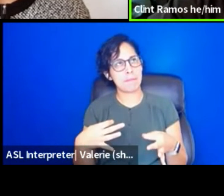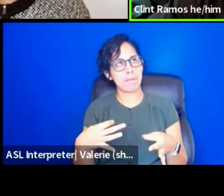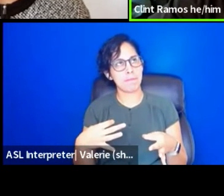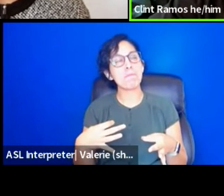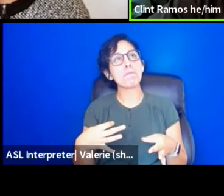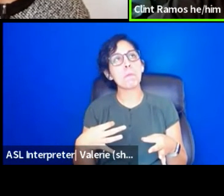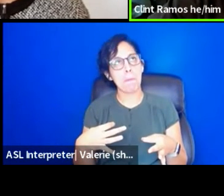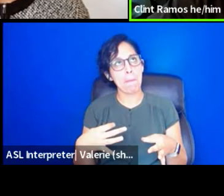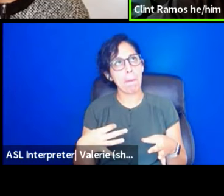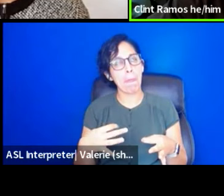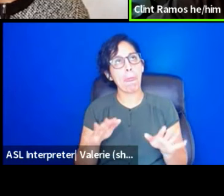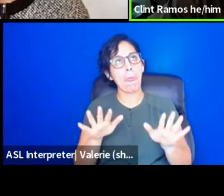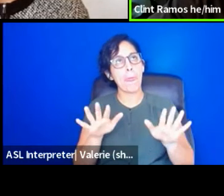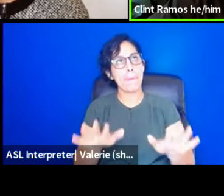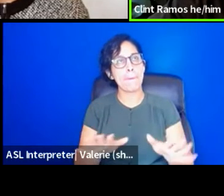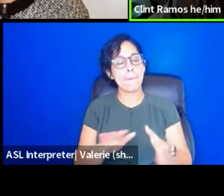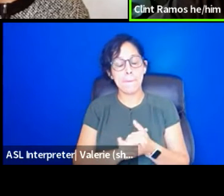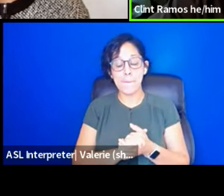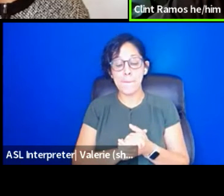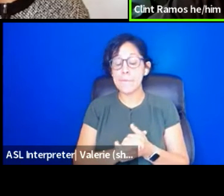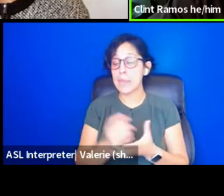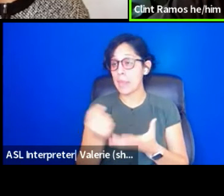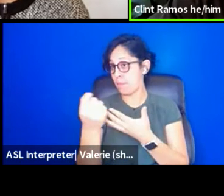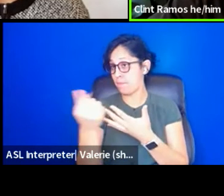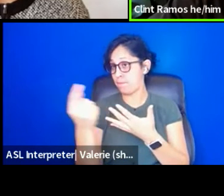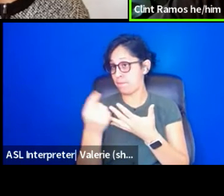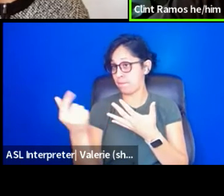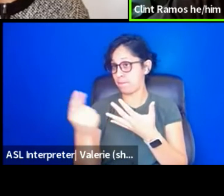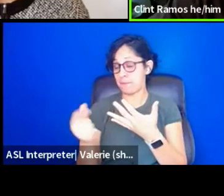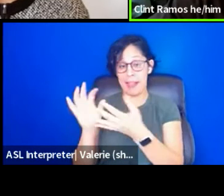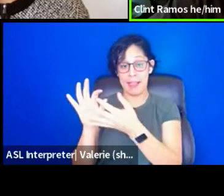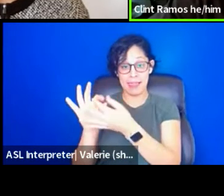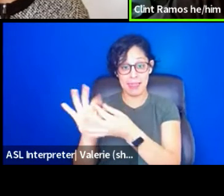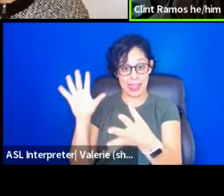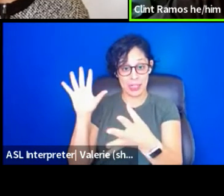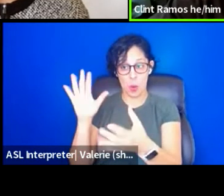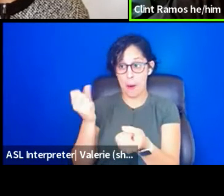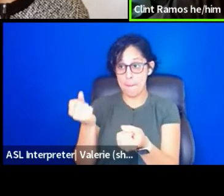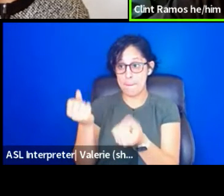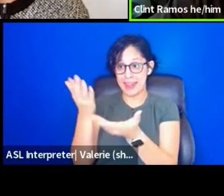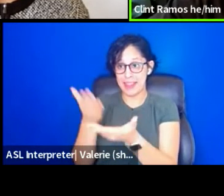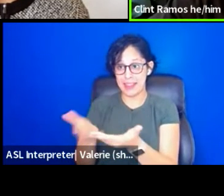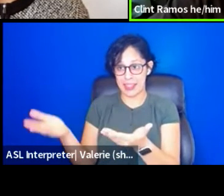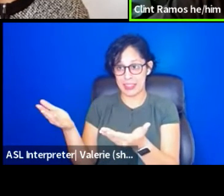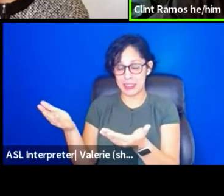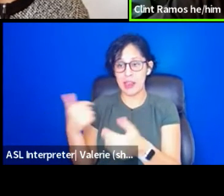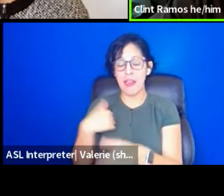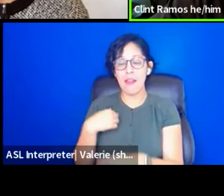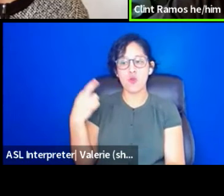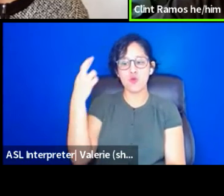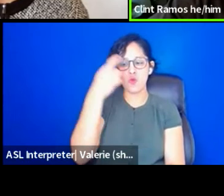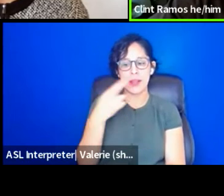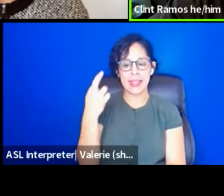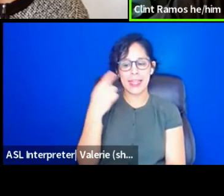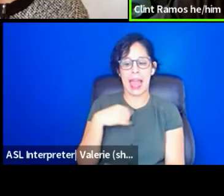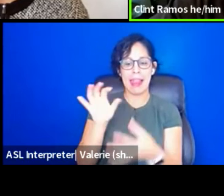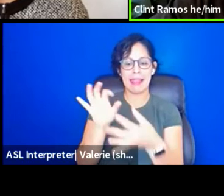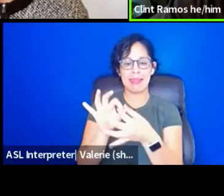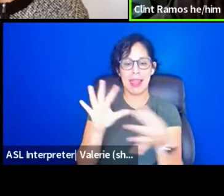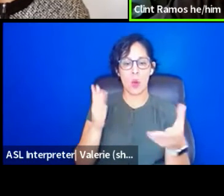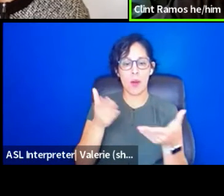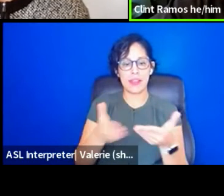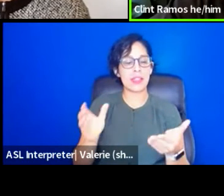that in letting go of a lot of things, I've also let go of the things I thought I needed.